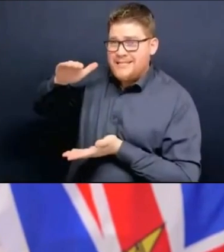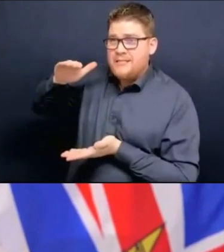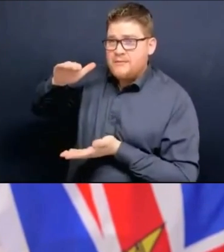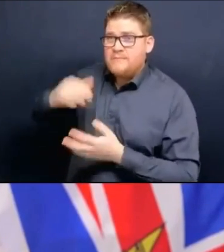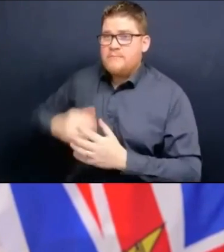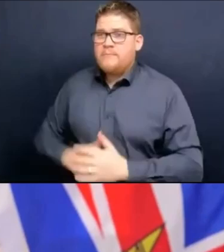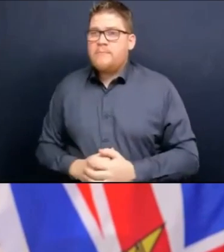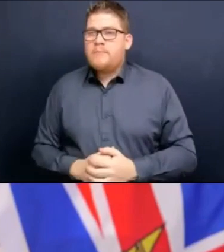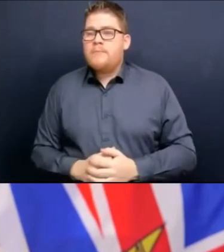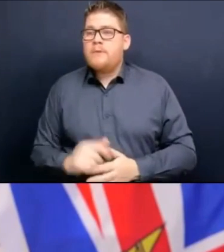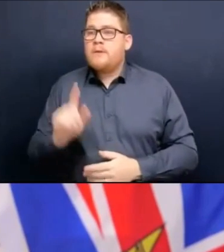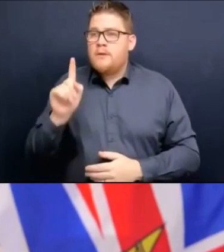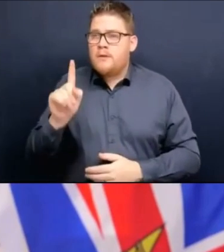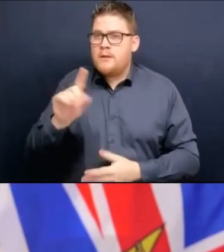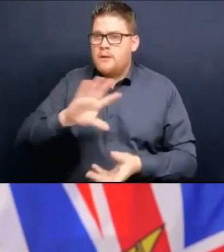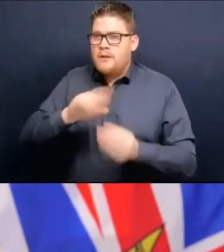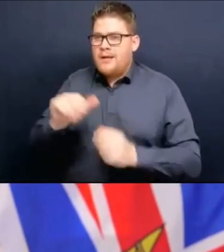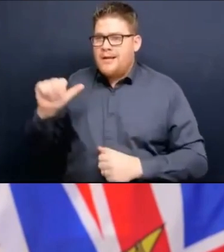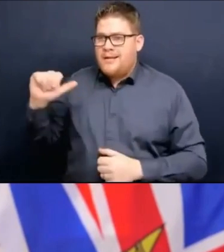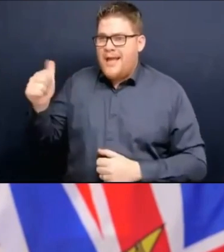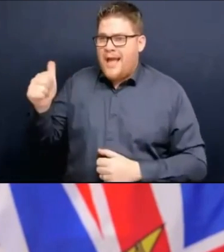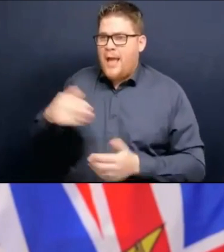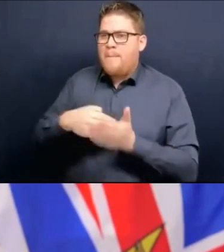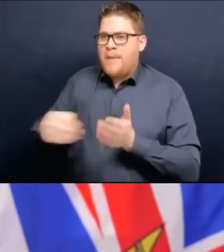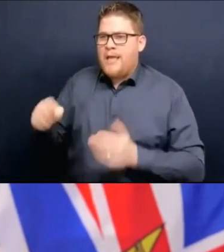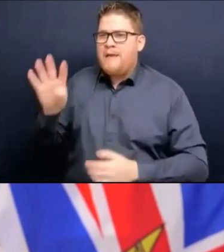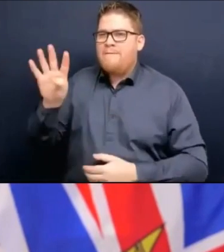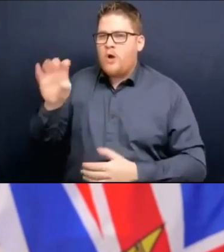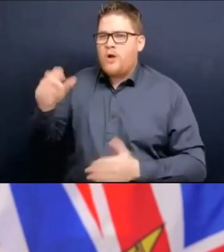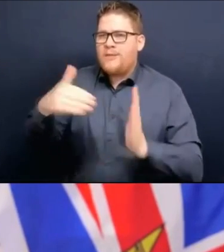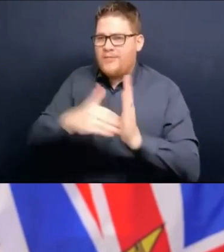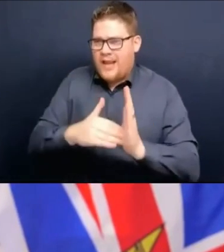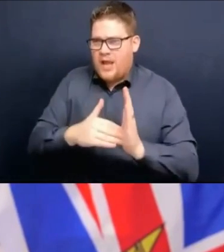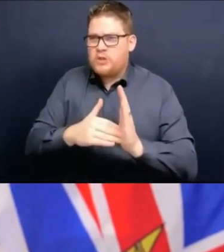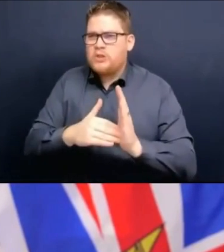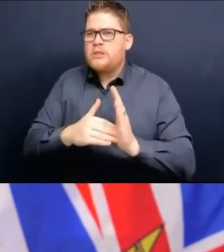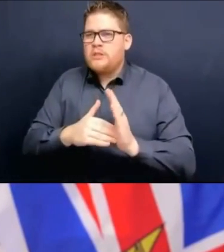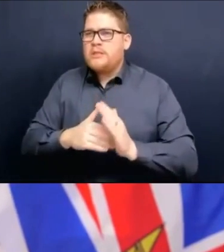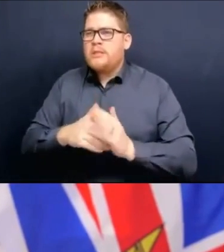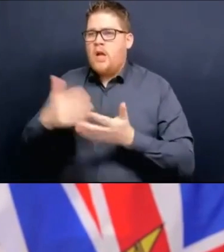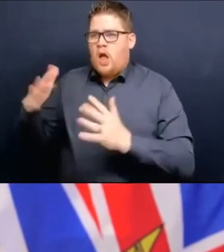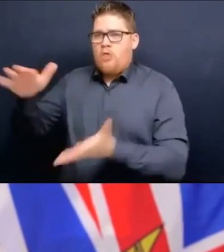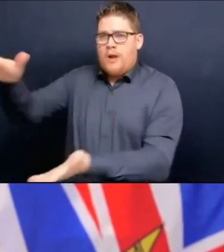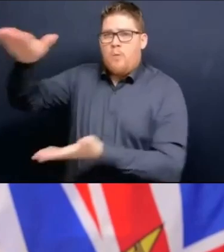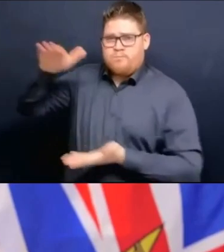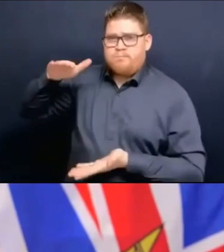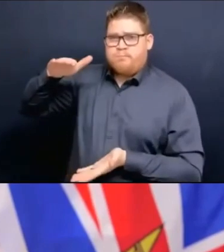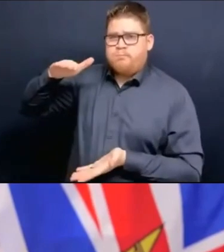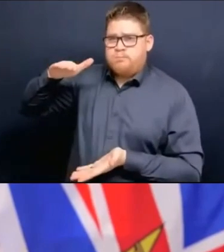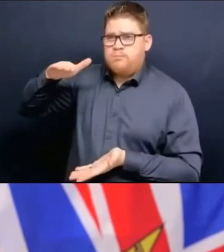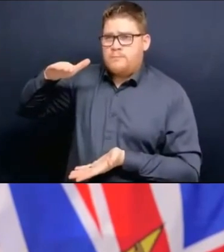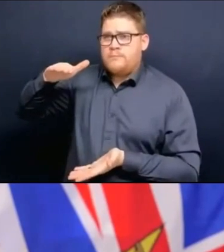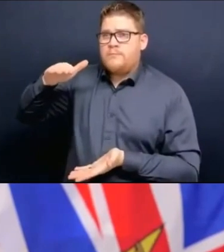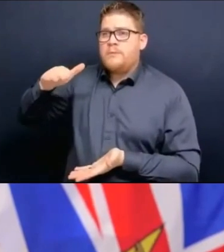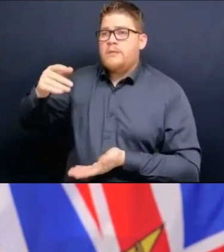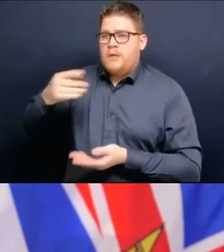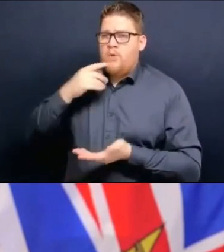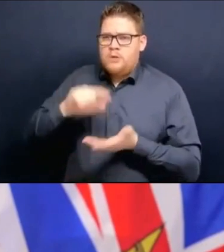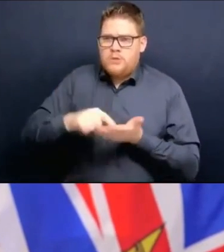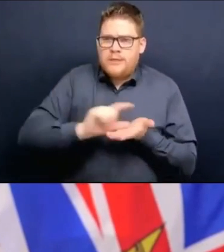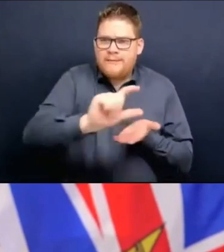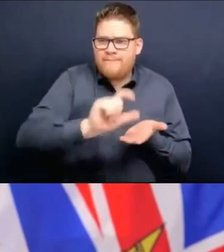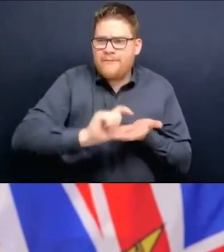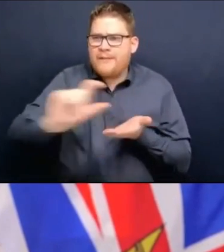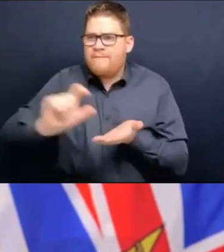that have arrived or are in transit through the following allocations. 720,000 to COVID-19 test